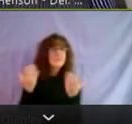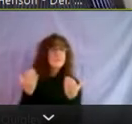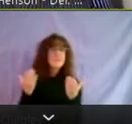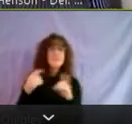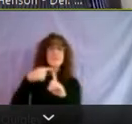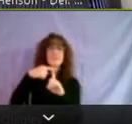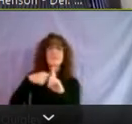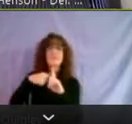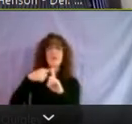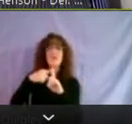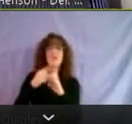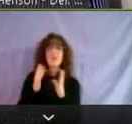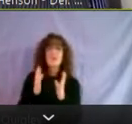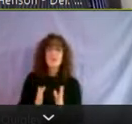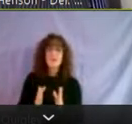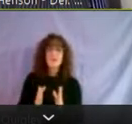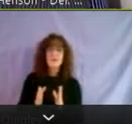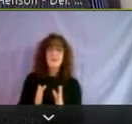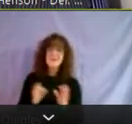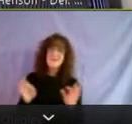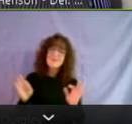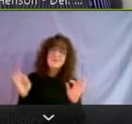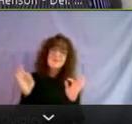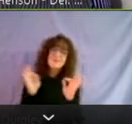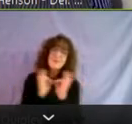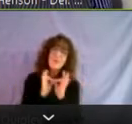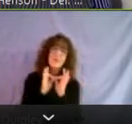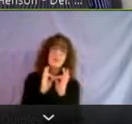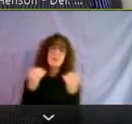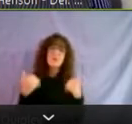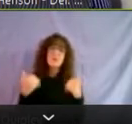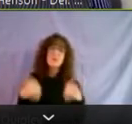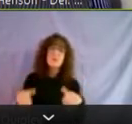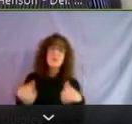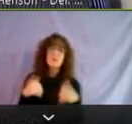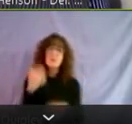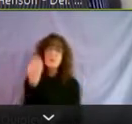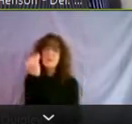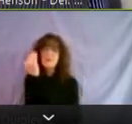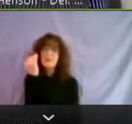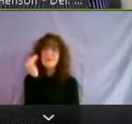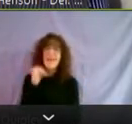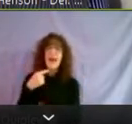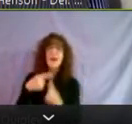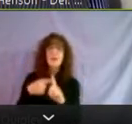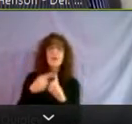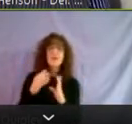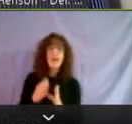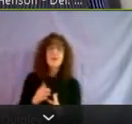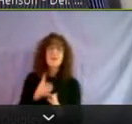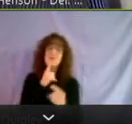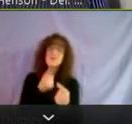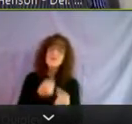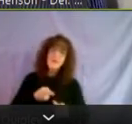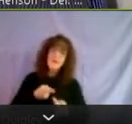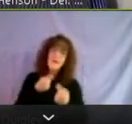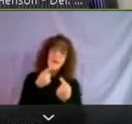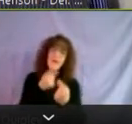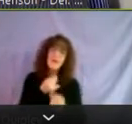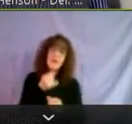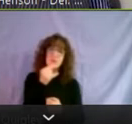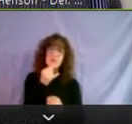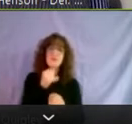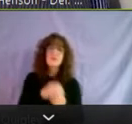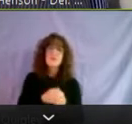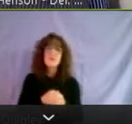the renters. Um, they are so important to us. One reason, our renters, we know are really struggling right now. We know